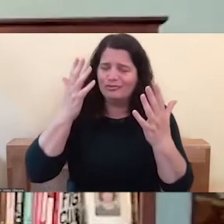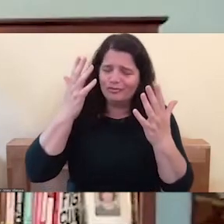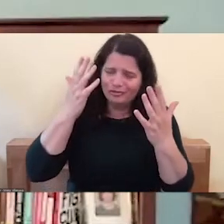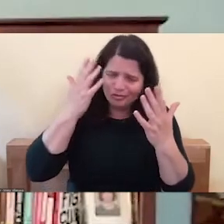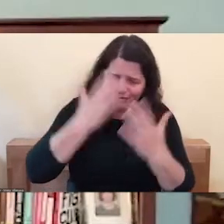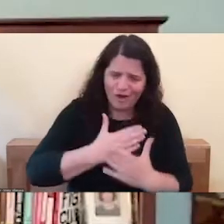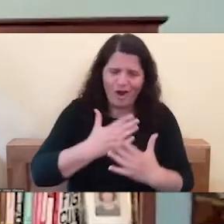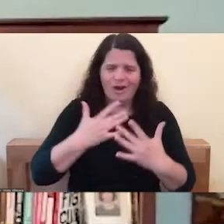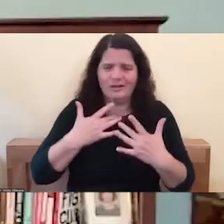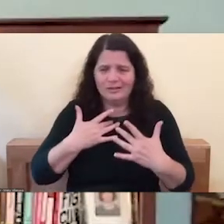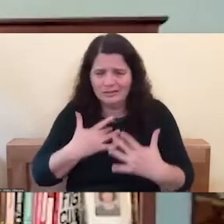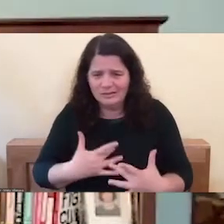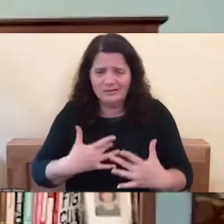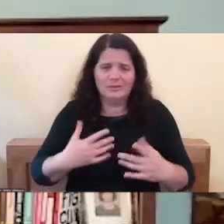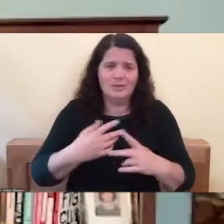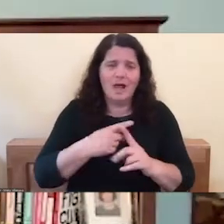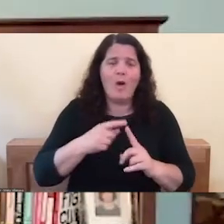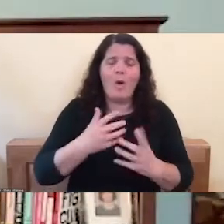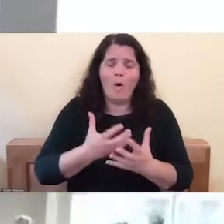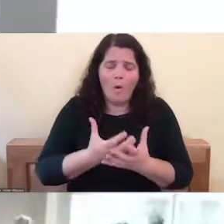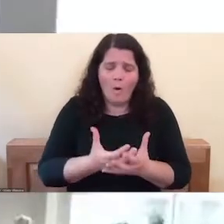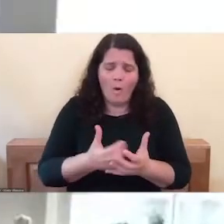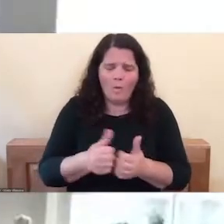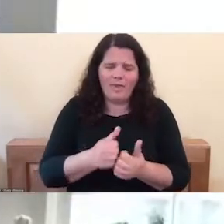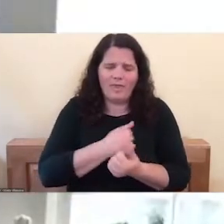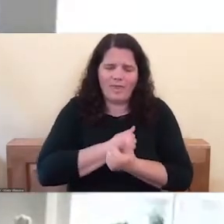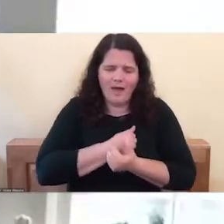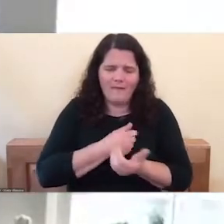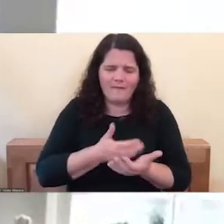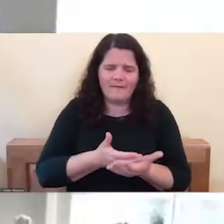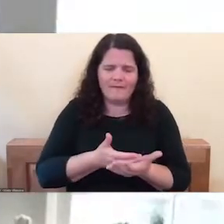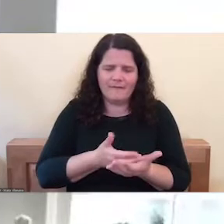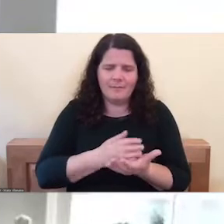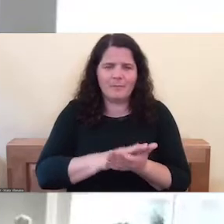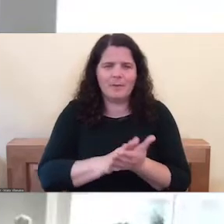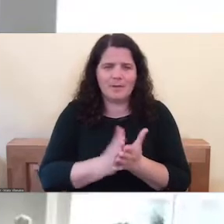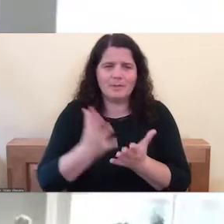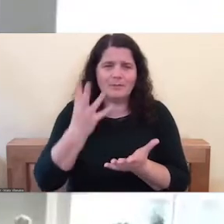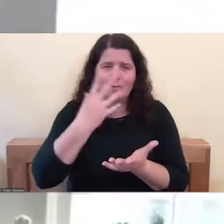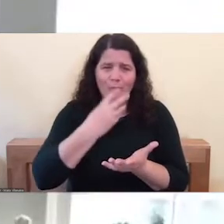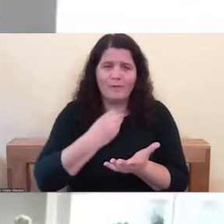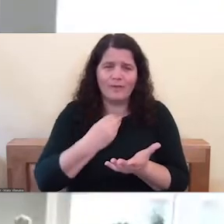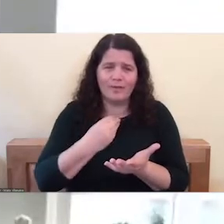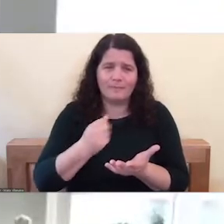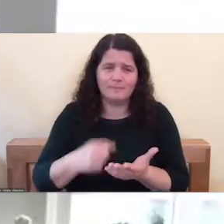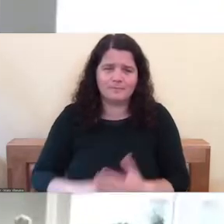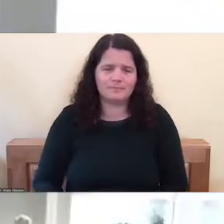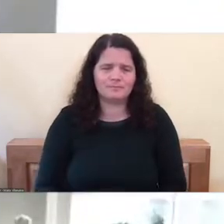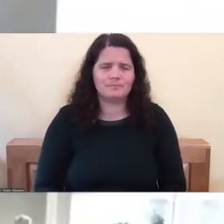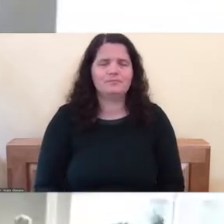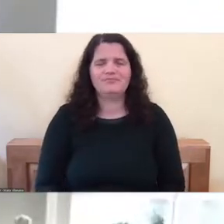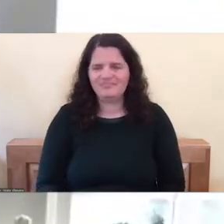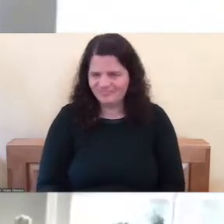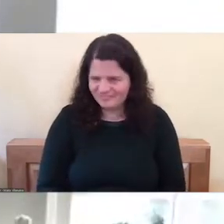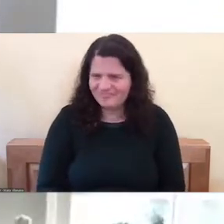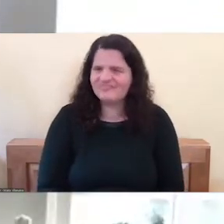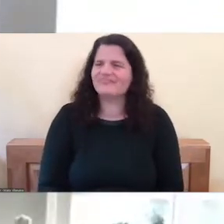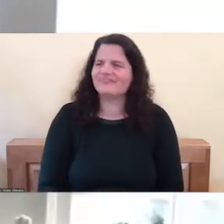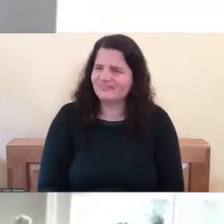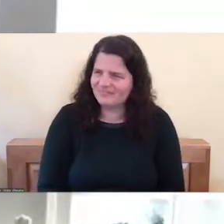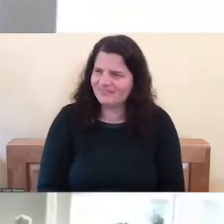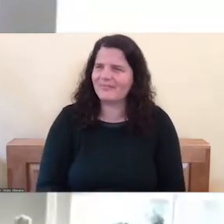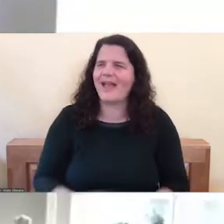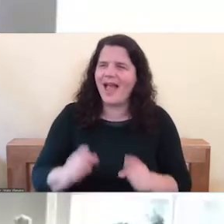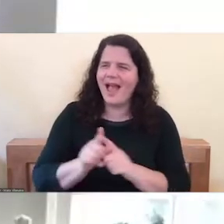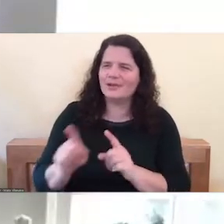hold it with love, it becomes a beautiful moment. Right. You know, and it, as you were saying that, was thinking that's like the quintessential rebalancing of